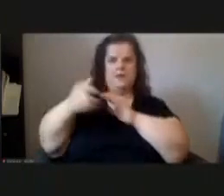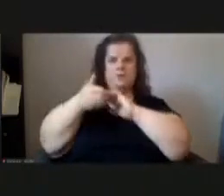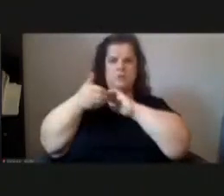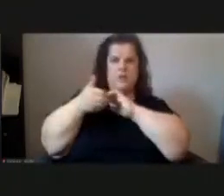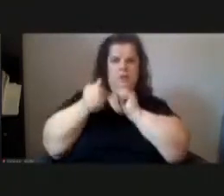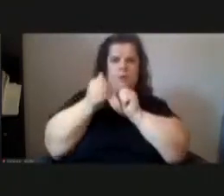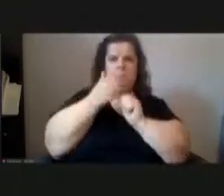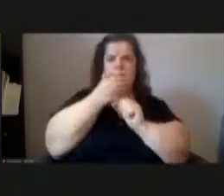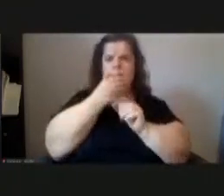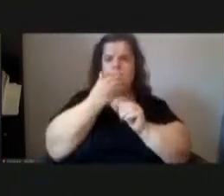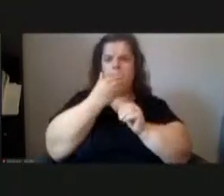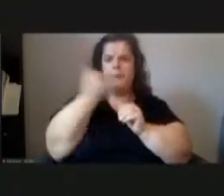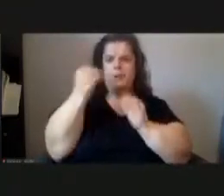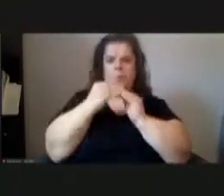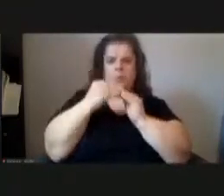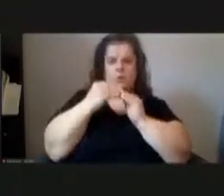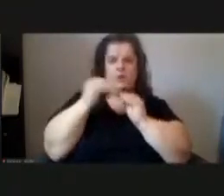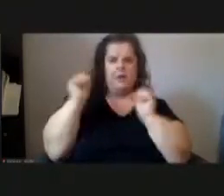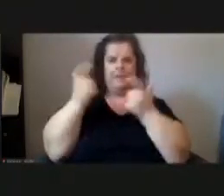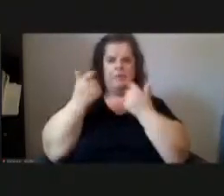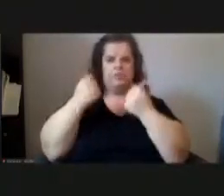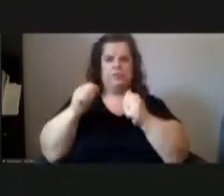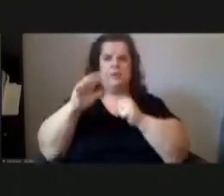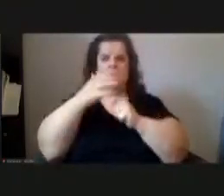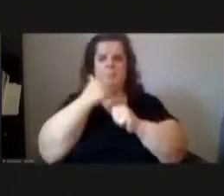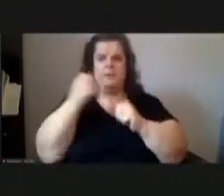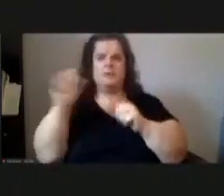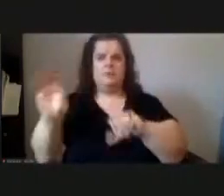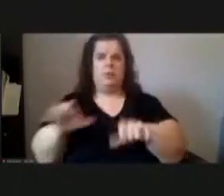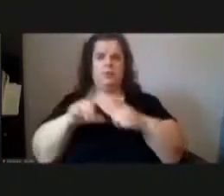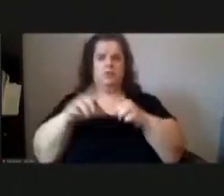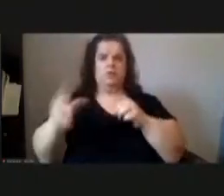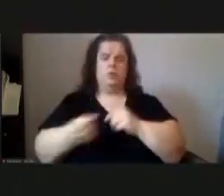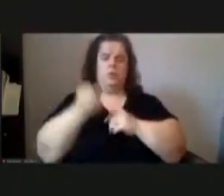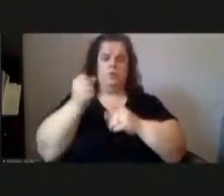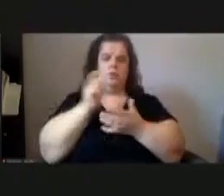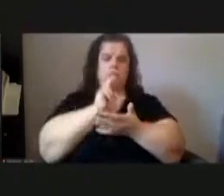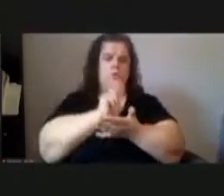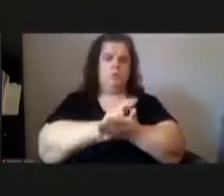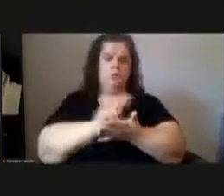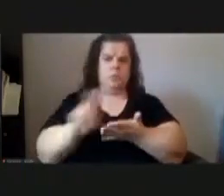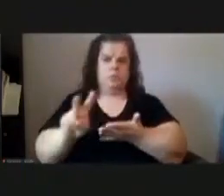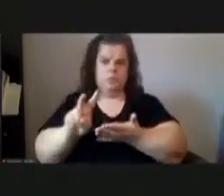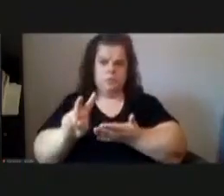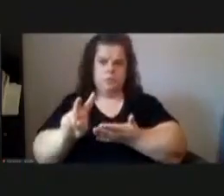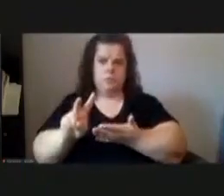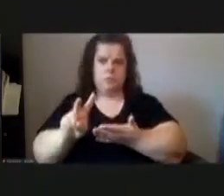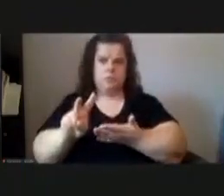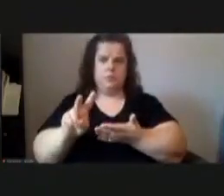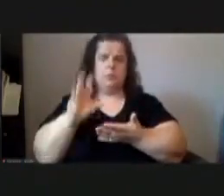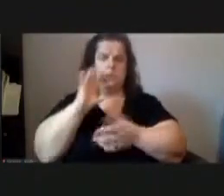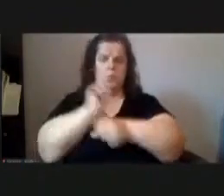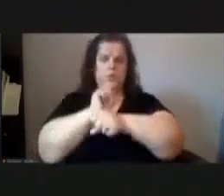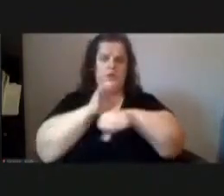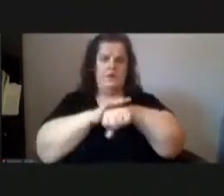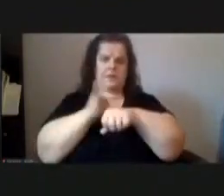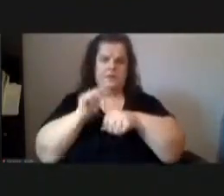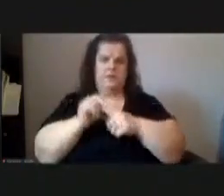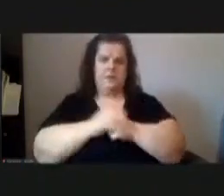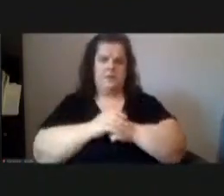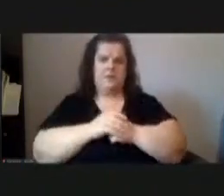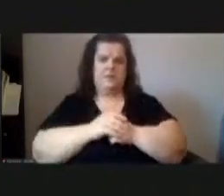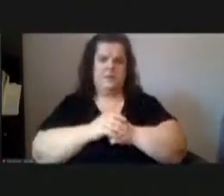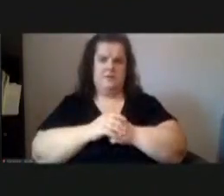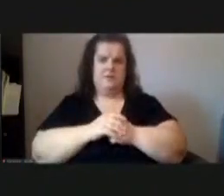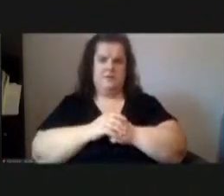i know that everyone's trying their best but motion to hold um two weeks and we'll work on this okay thank you